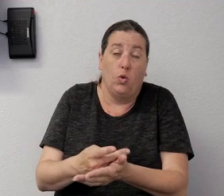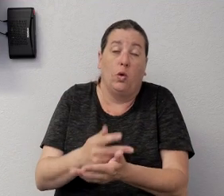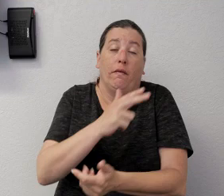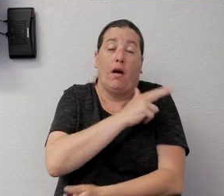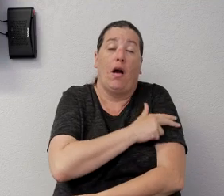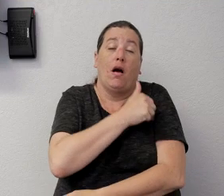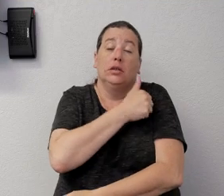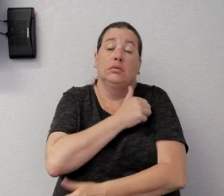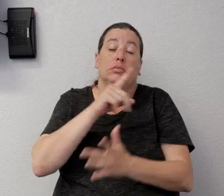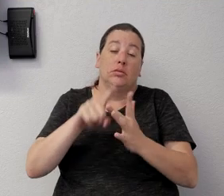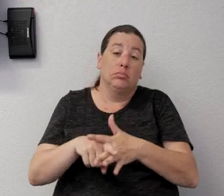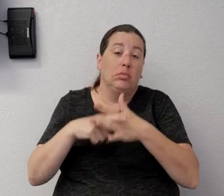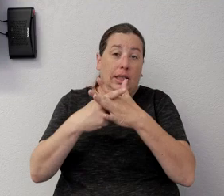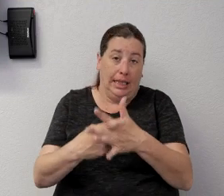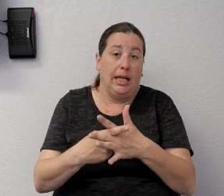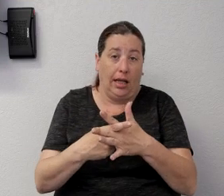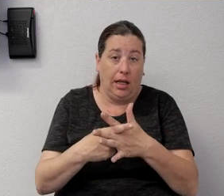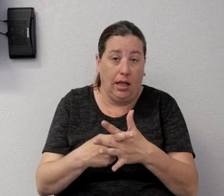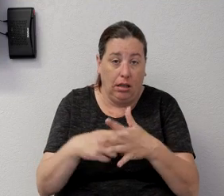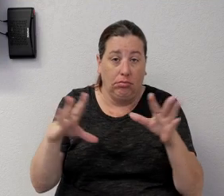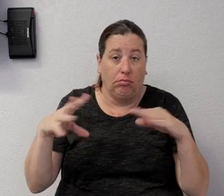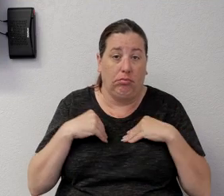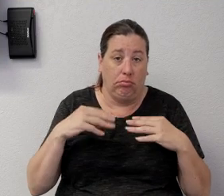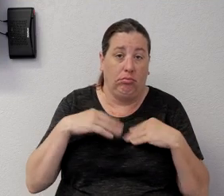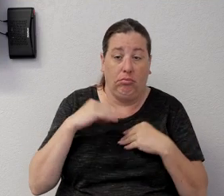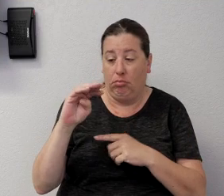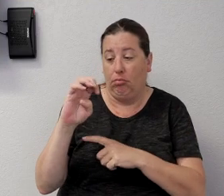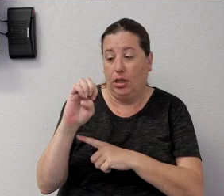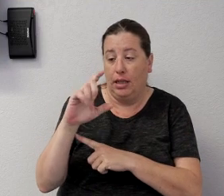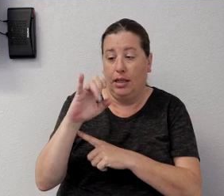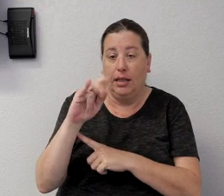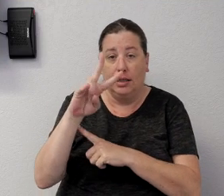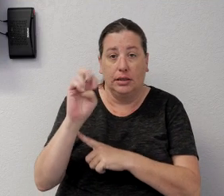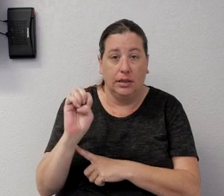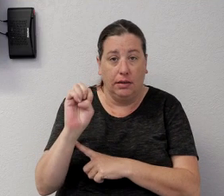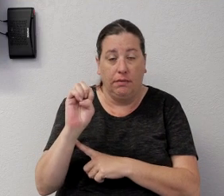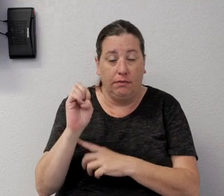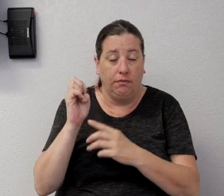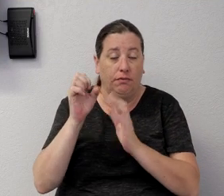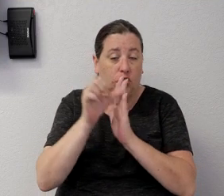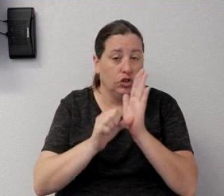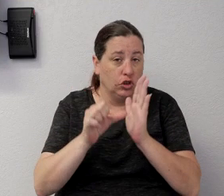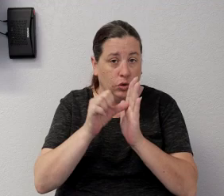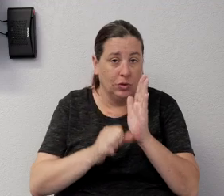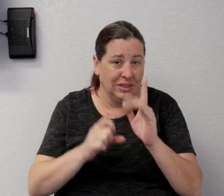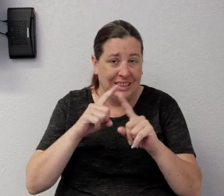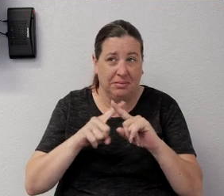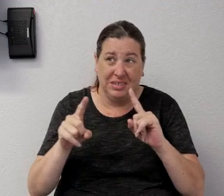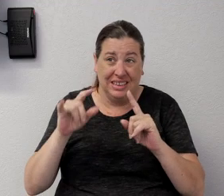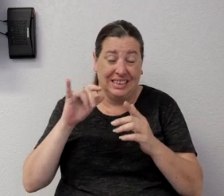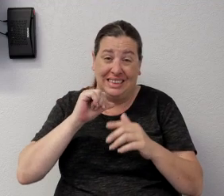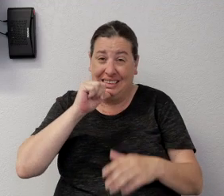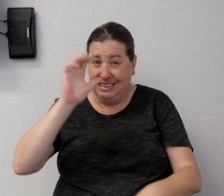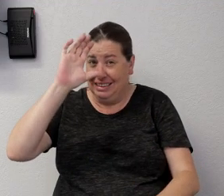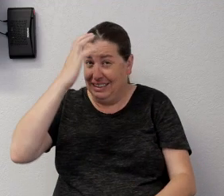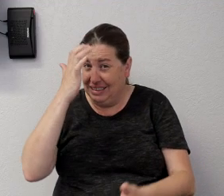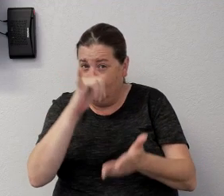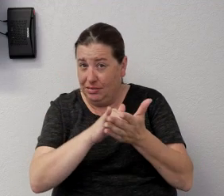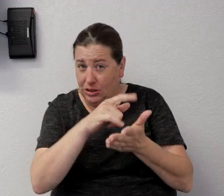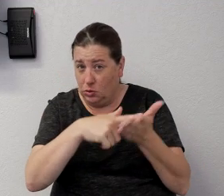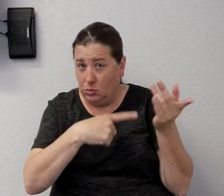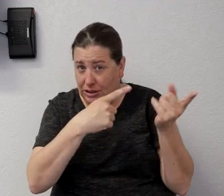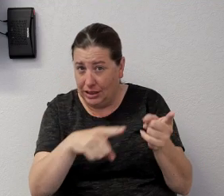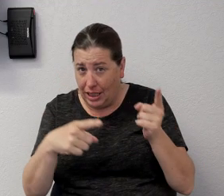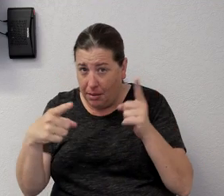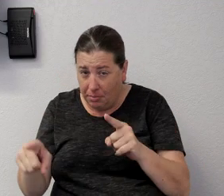elective surgeries. But that's not what actually seems to be playing out around the state. I